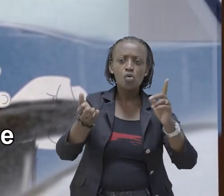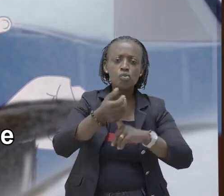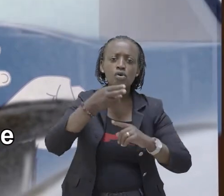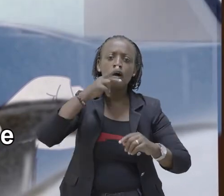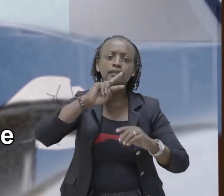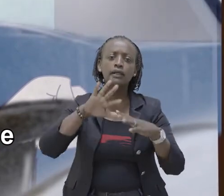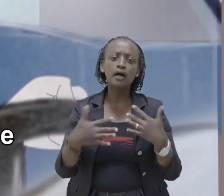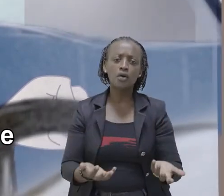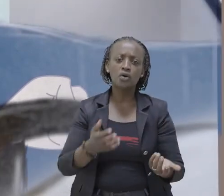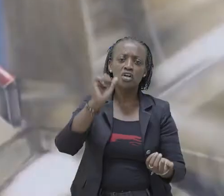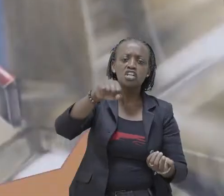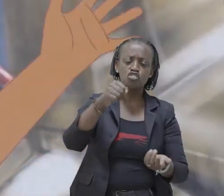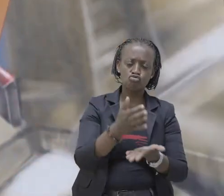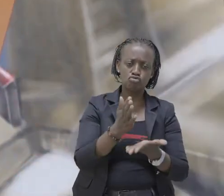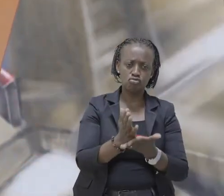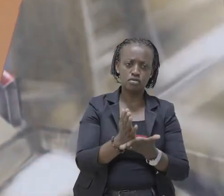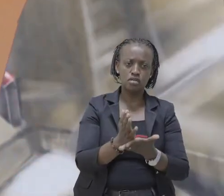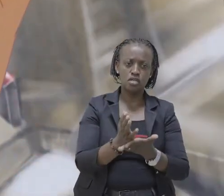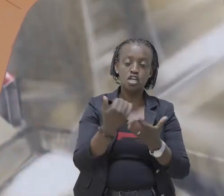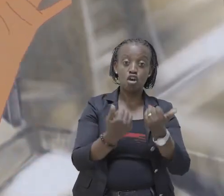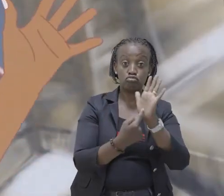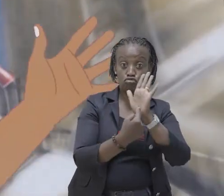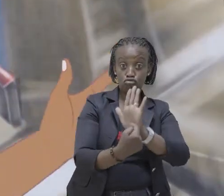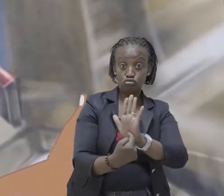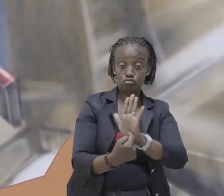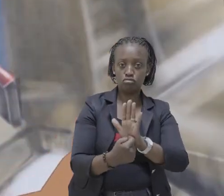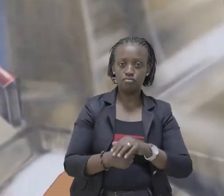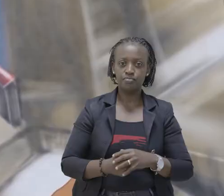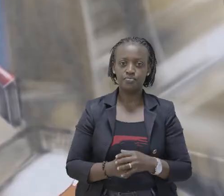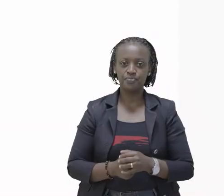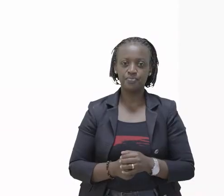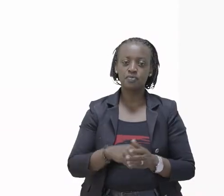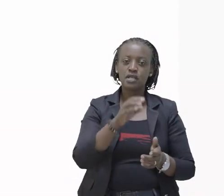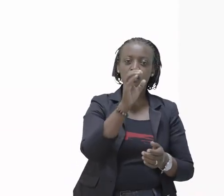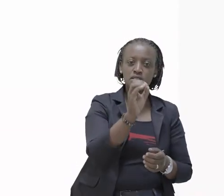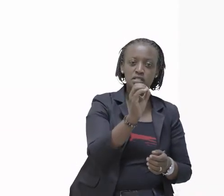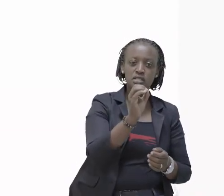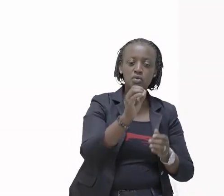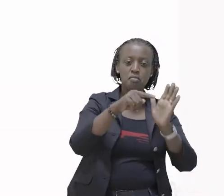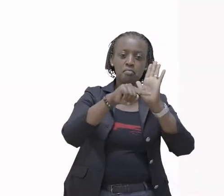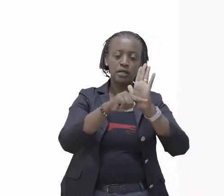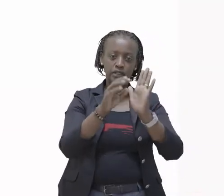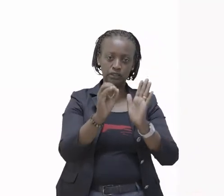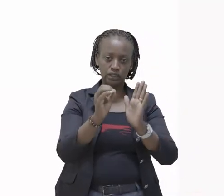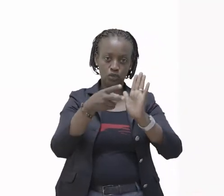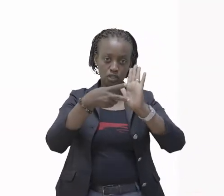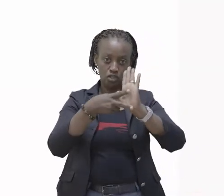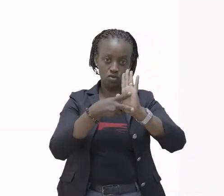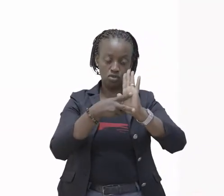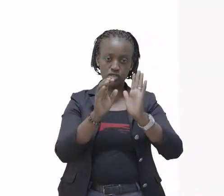me how you got the answer? Yes, of course Let me show you 0 minus